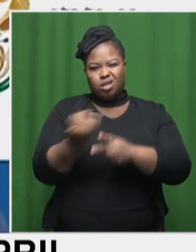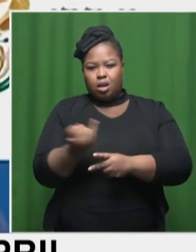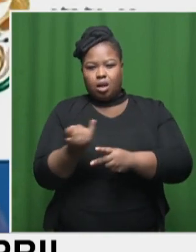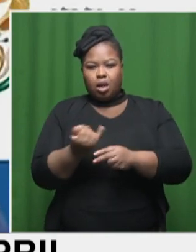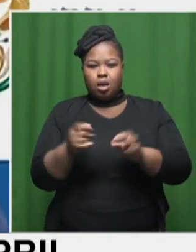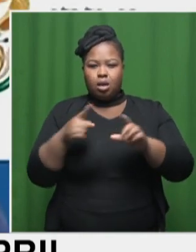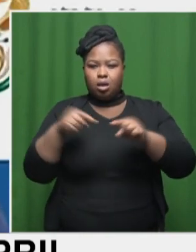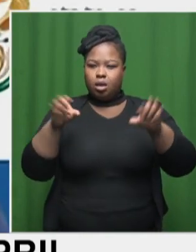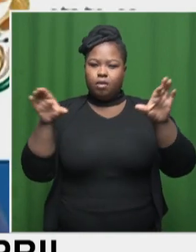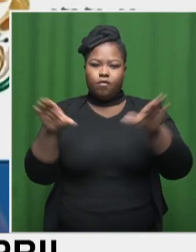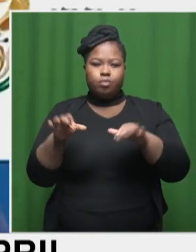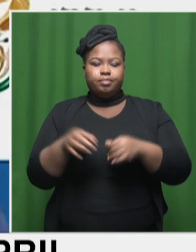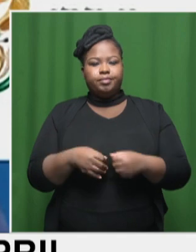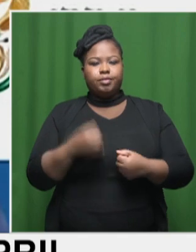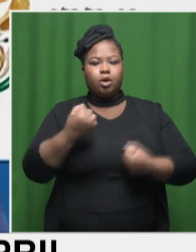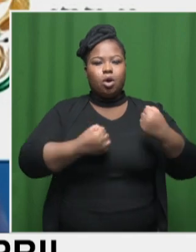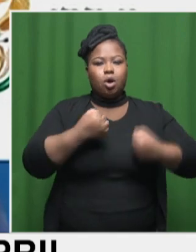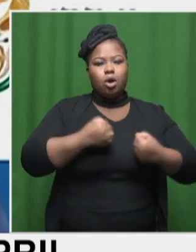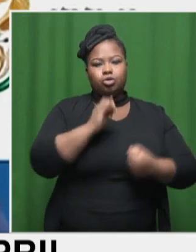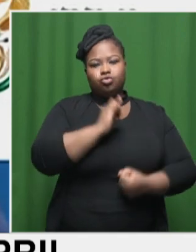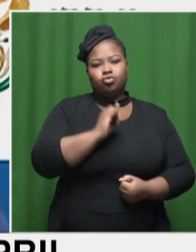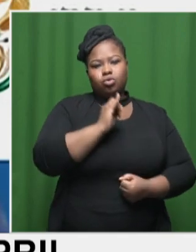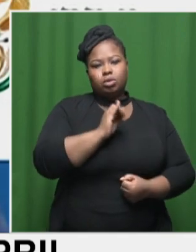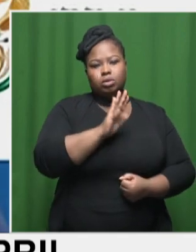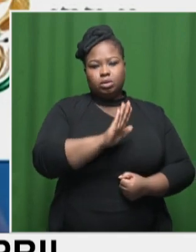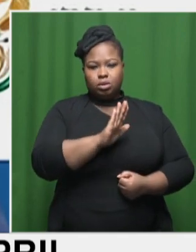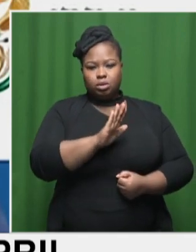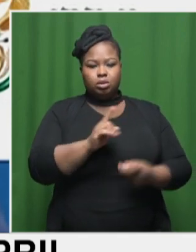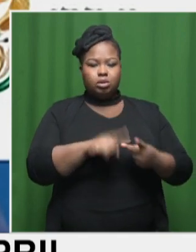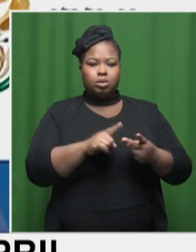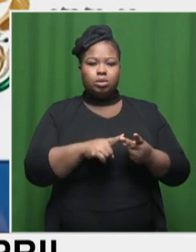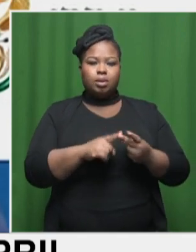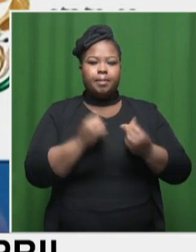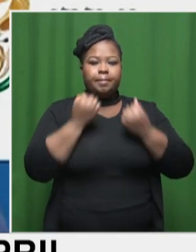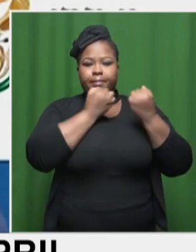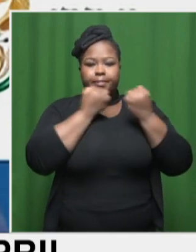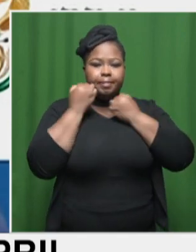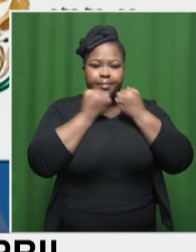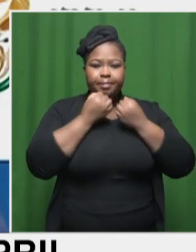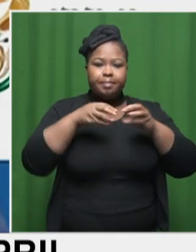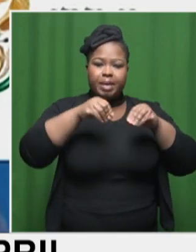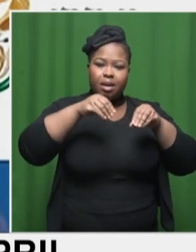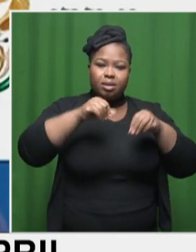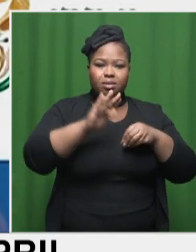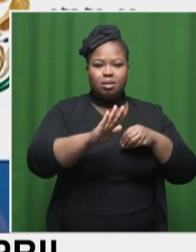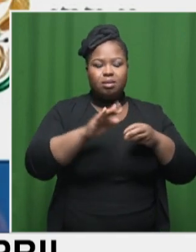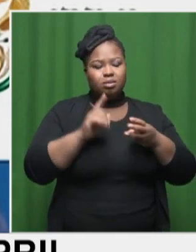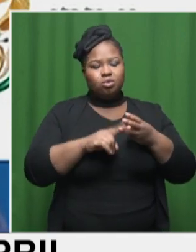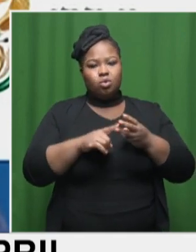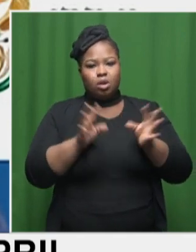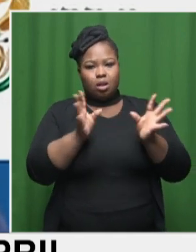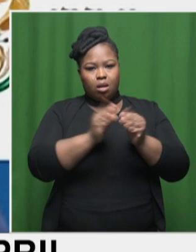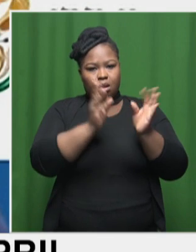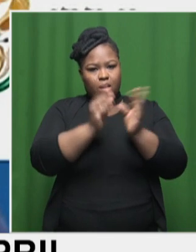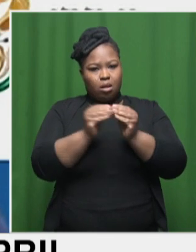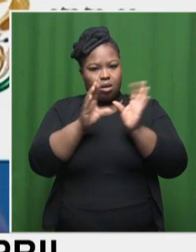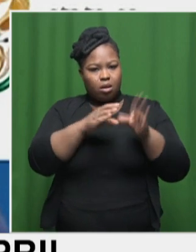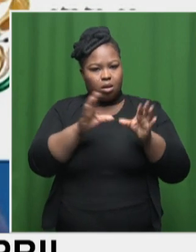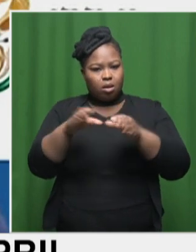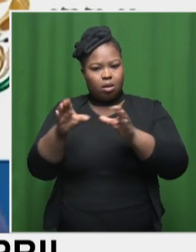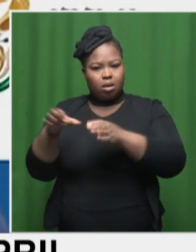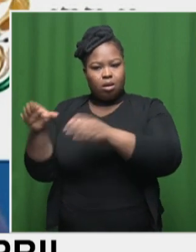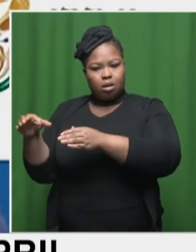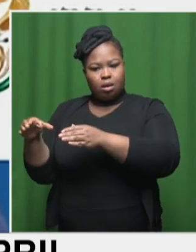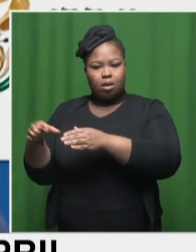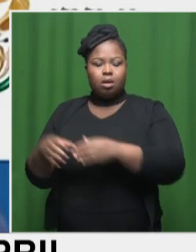make it simple, motor vehicle insurance would be a product, maize meal would be a product, and these get aggregated up into the sort of categories that you've